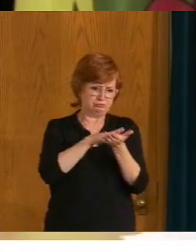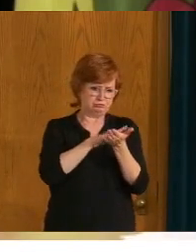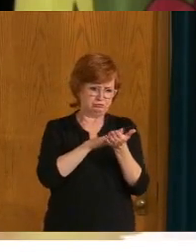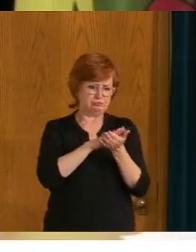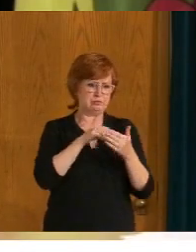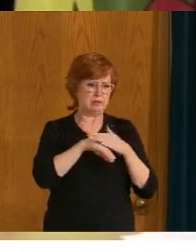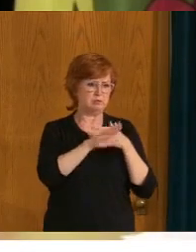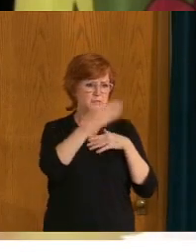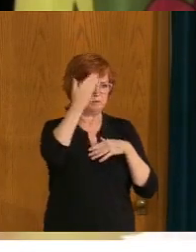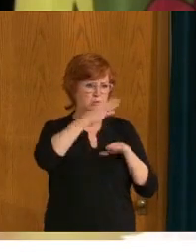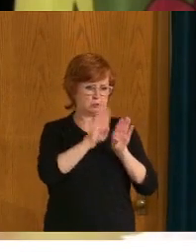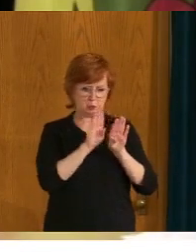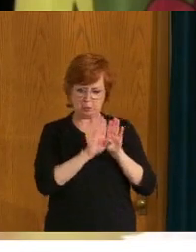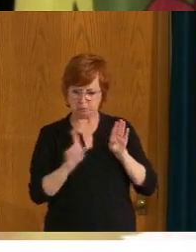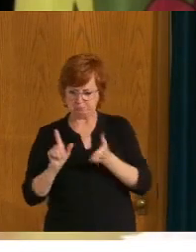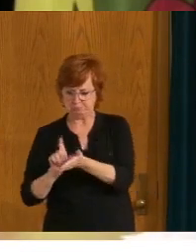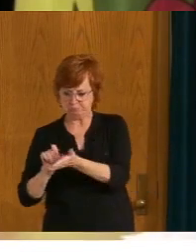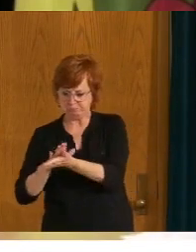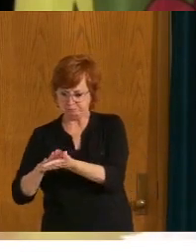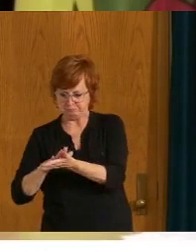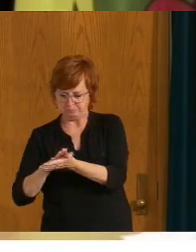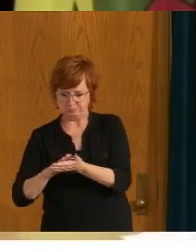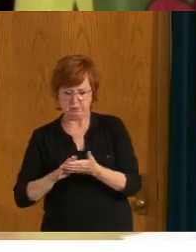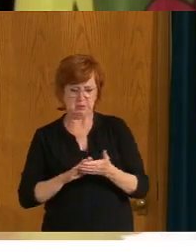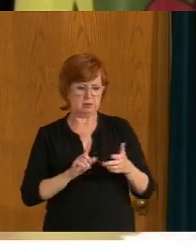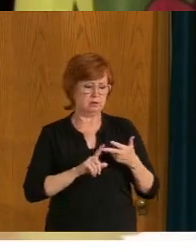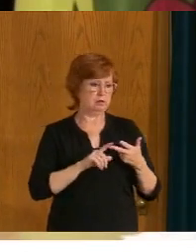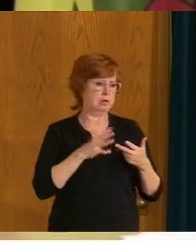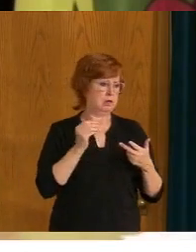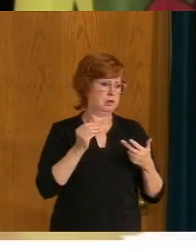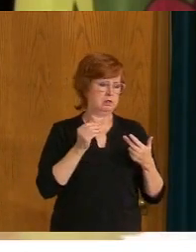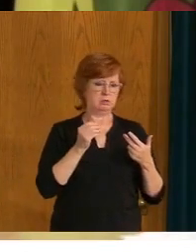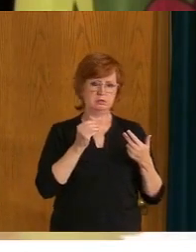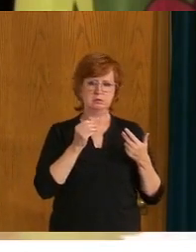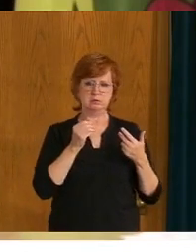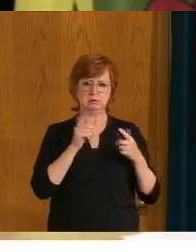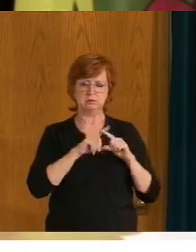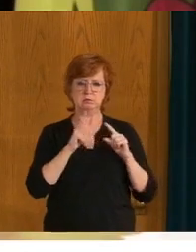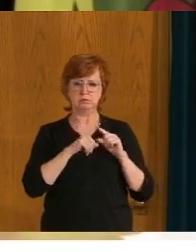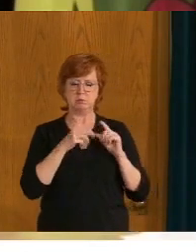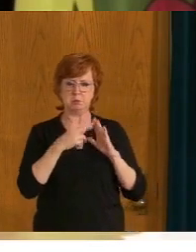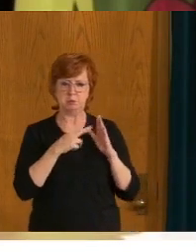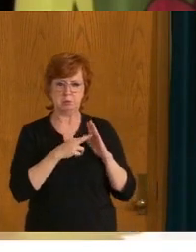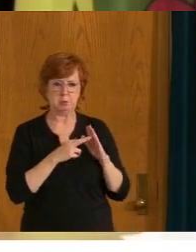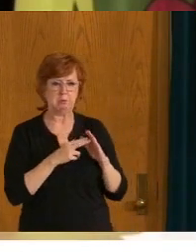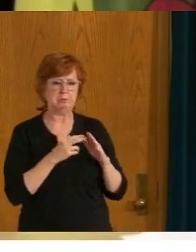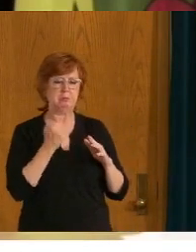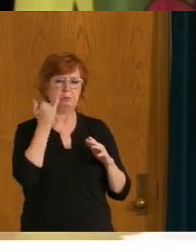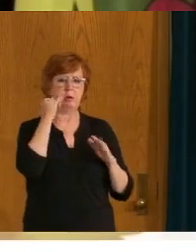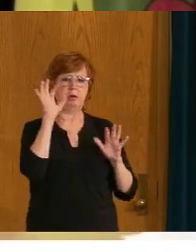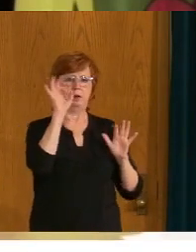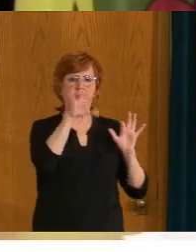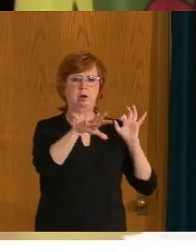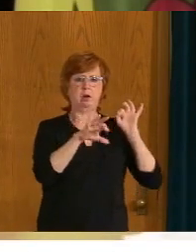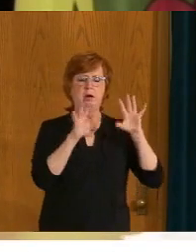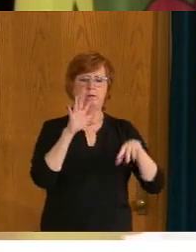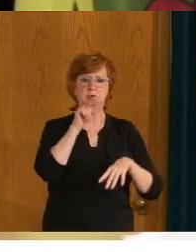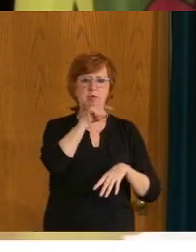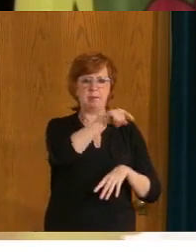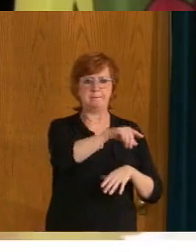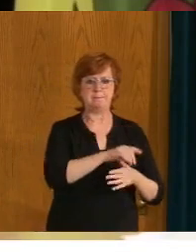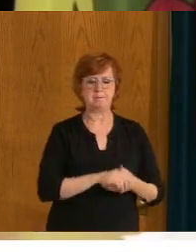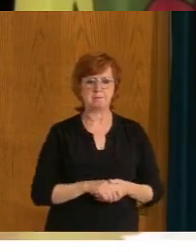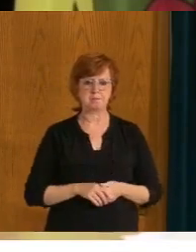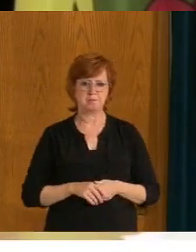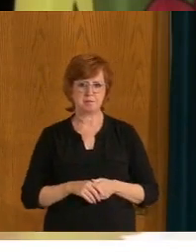or your, your community. Your community gathering place, uh, as well as, uh, Dr. Shahab had mentioned earlier, you know, know, uh, just